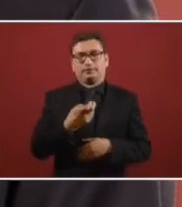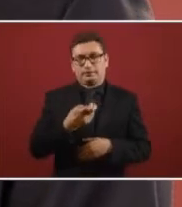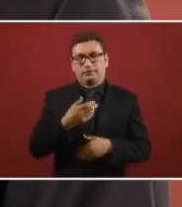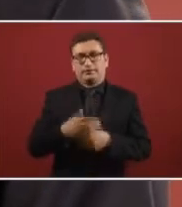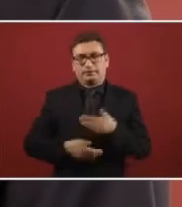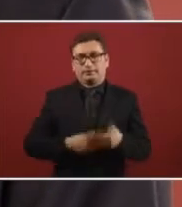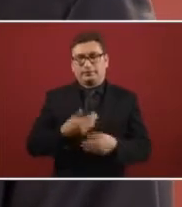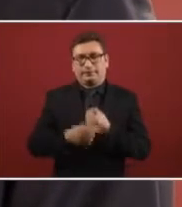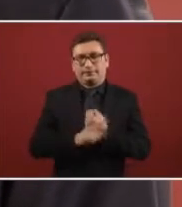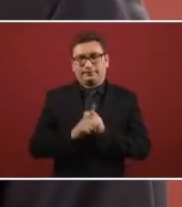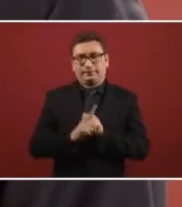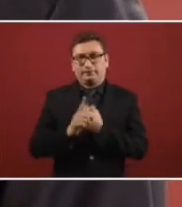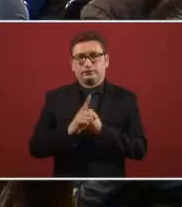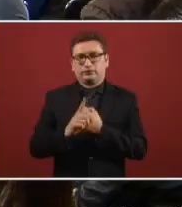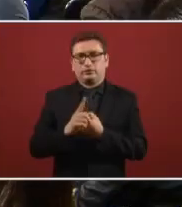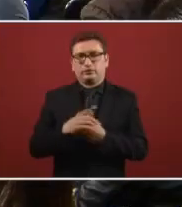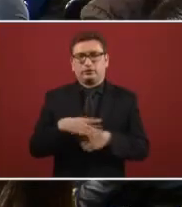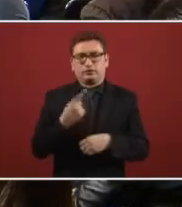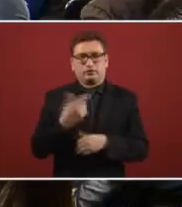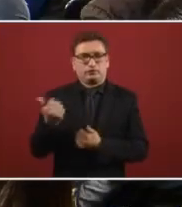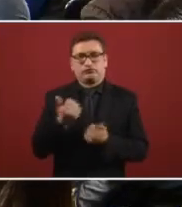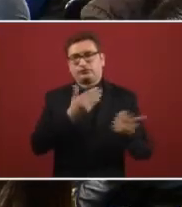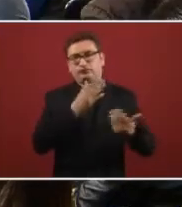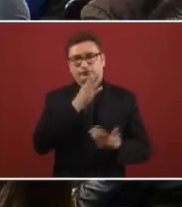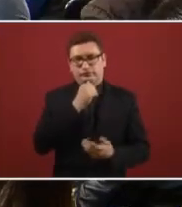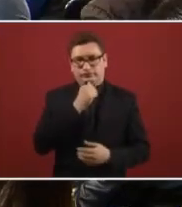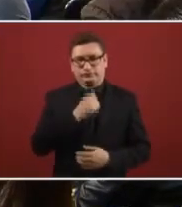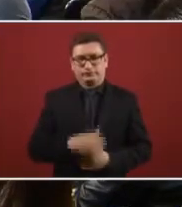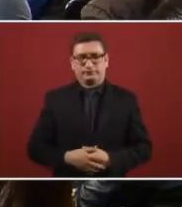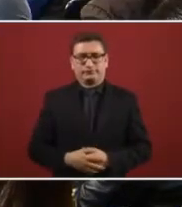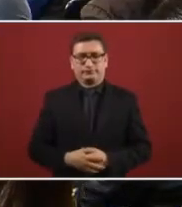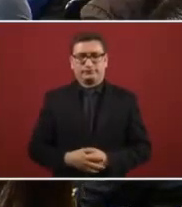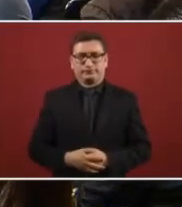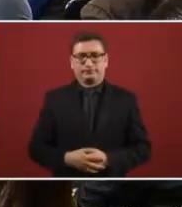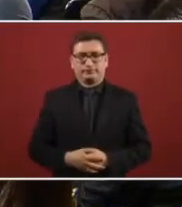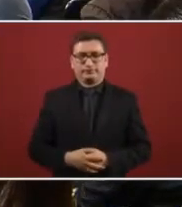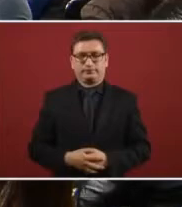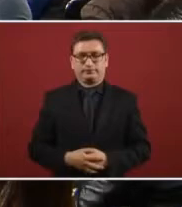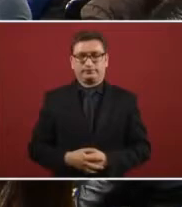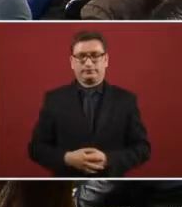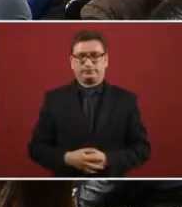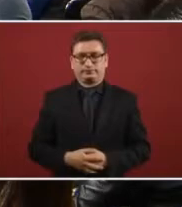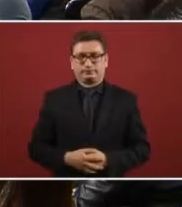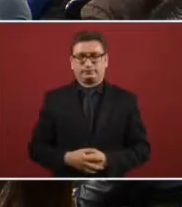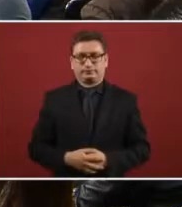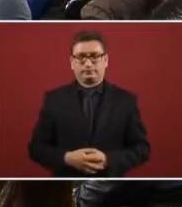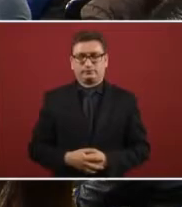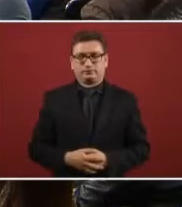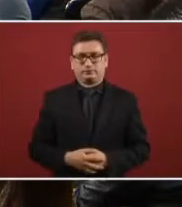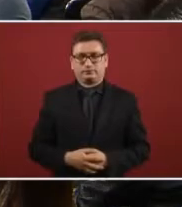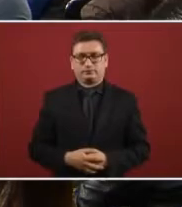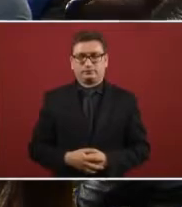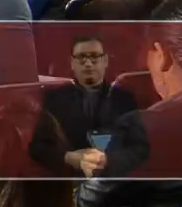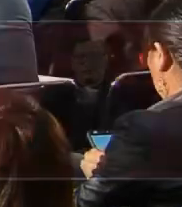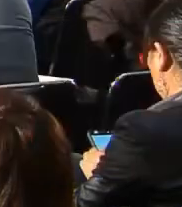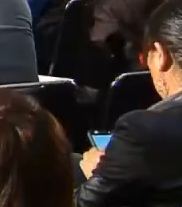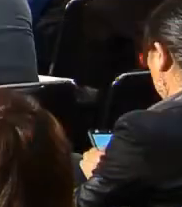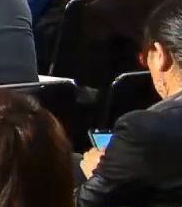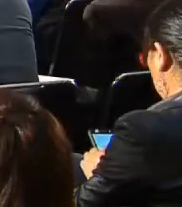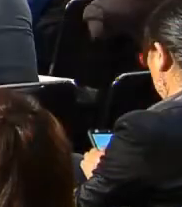occasioning or causing that it not be proceeding. So we don't know.